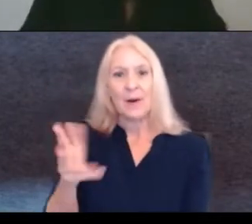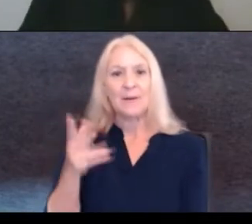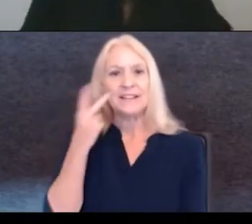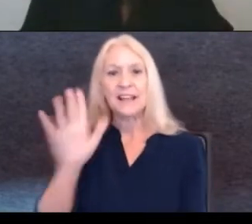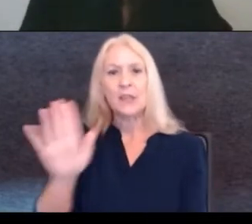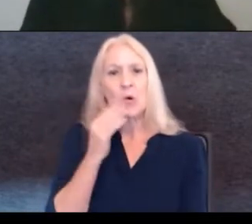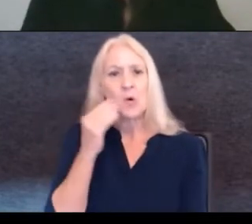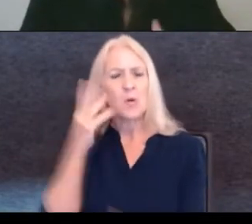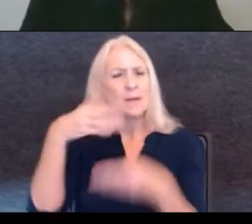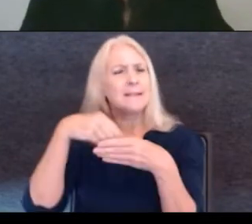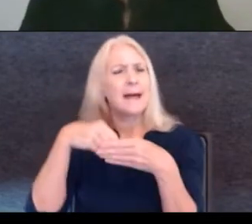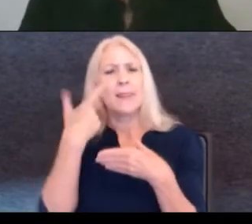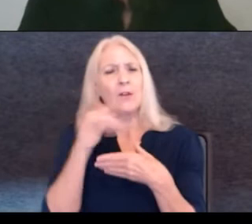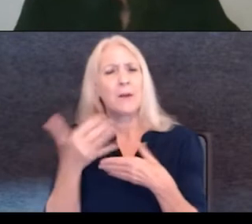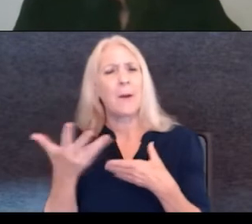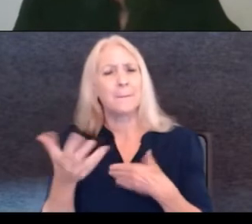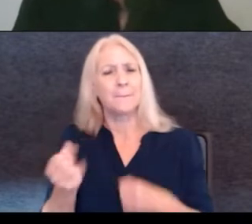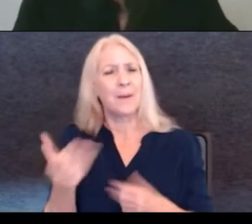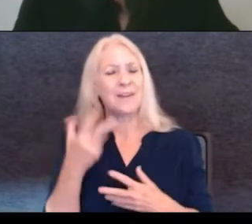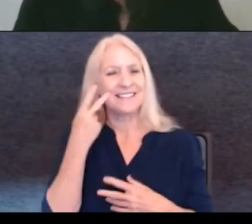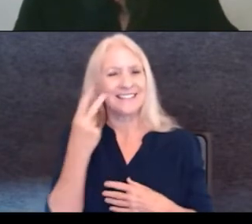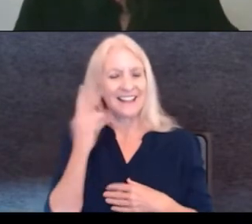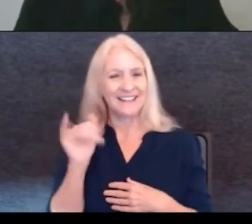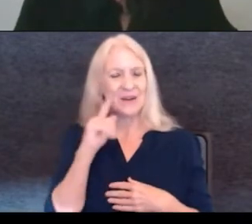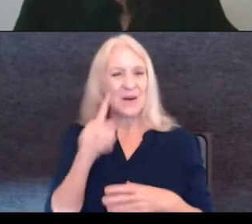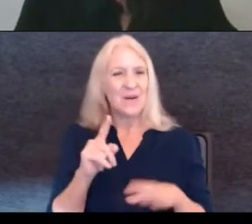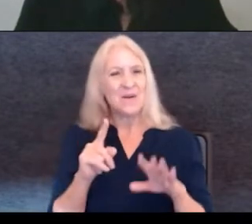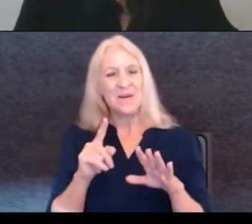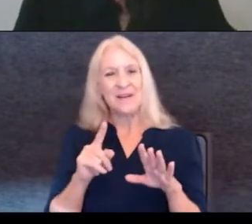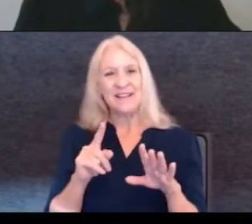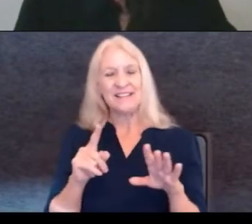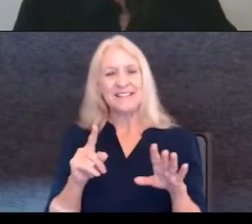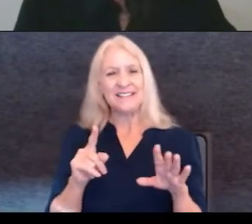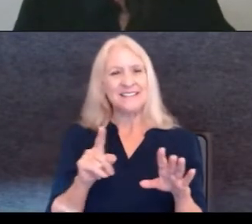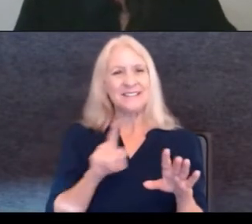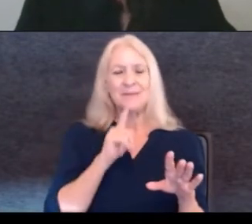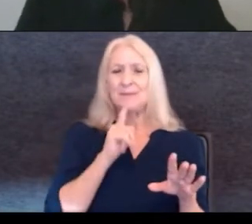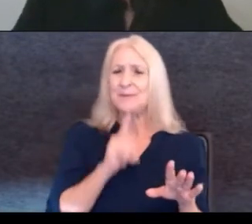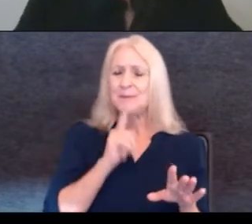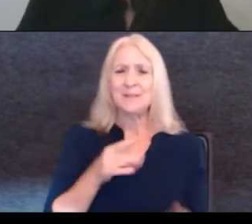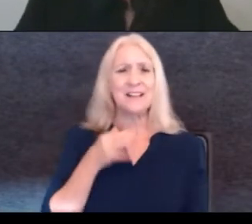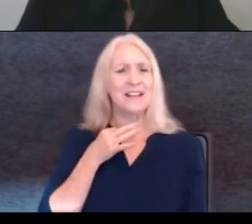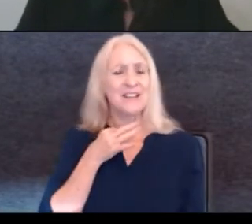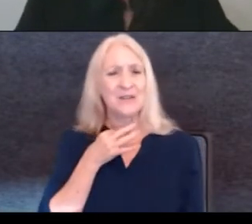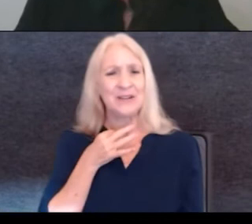inside. So I always developed this curiosity. And also,